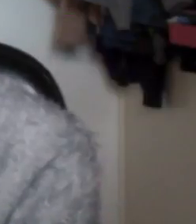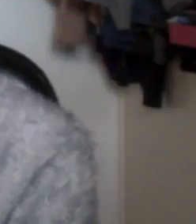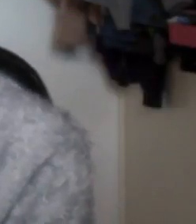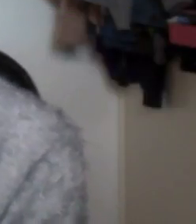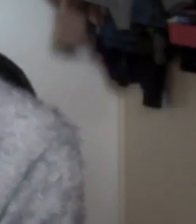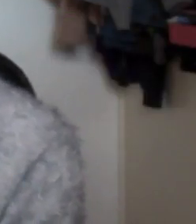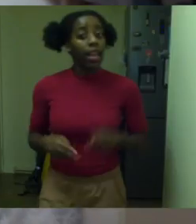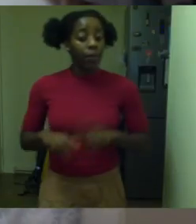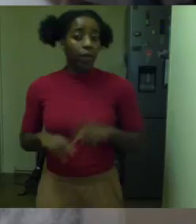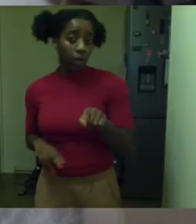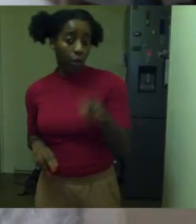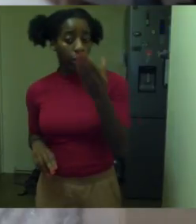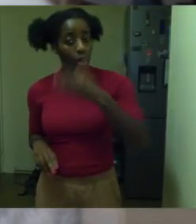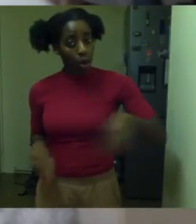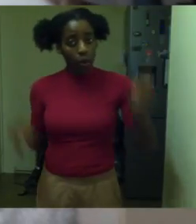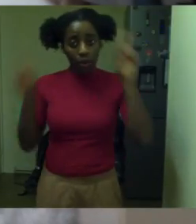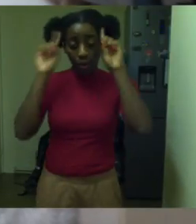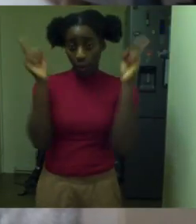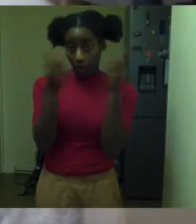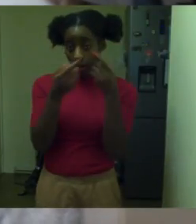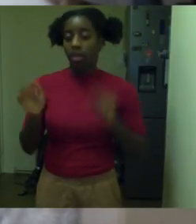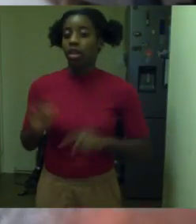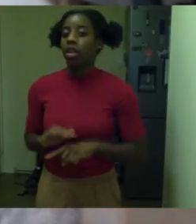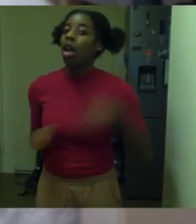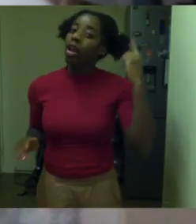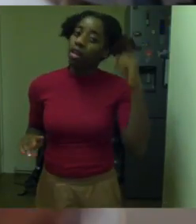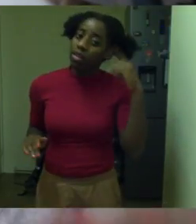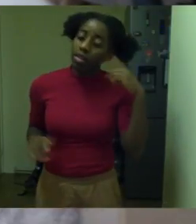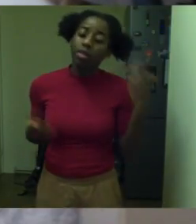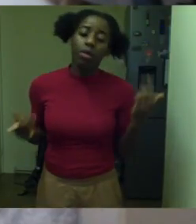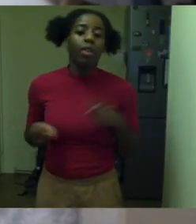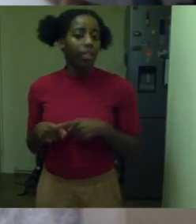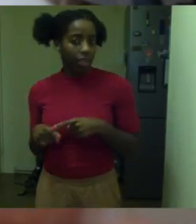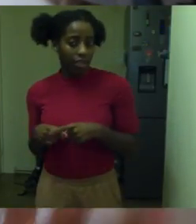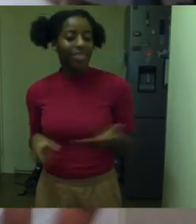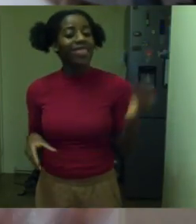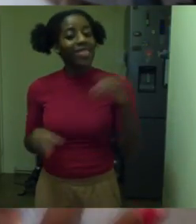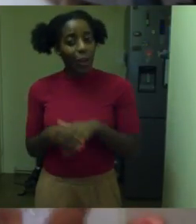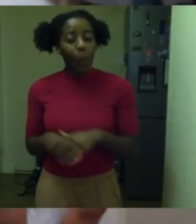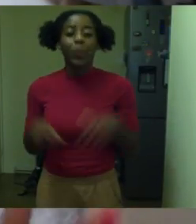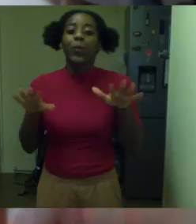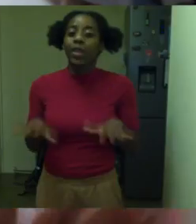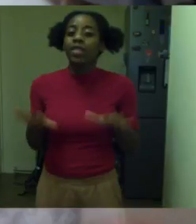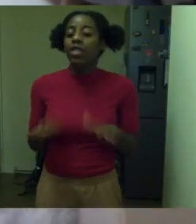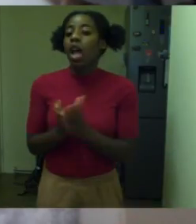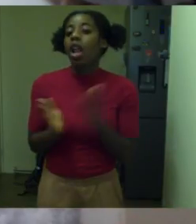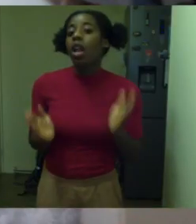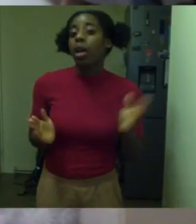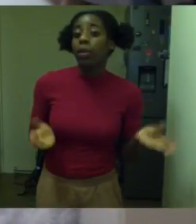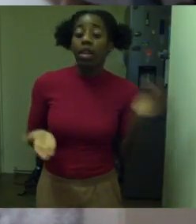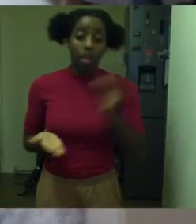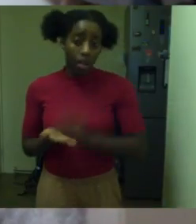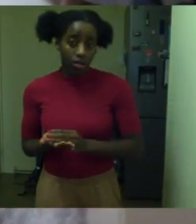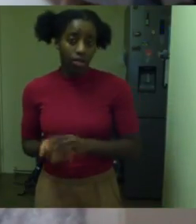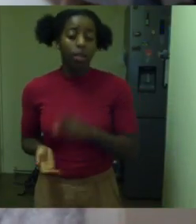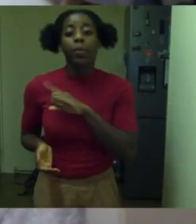playwrights, whatever. Next, if you live in London or even if you just live in England somewhere and you go to university,